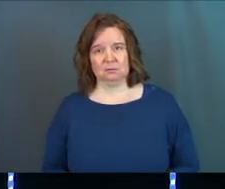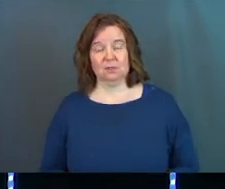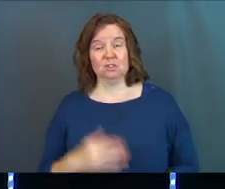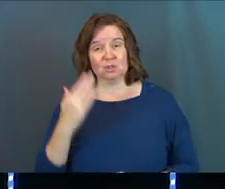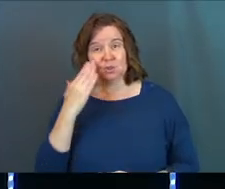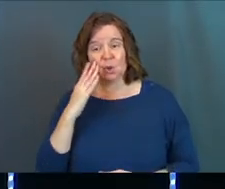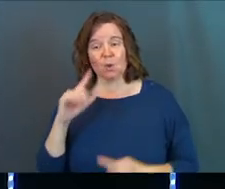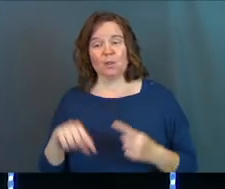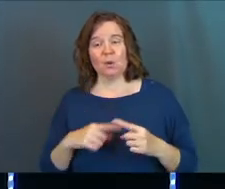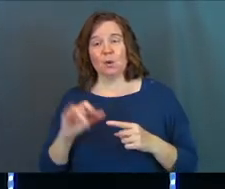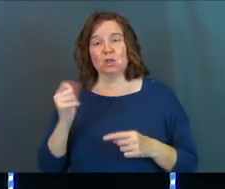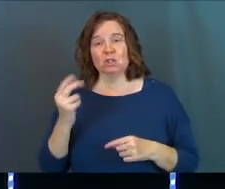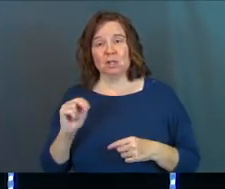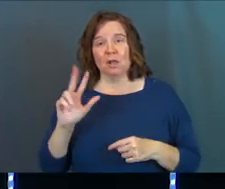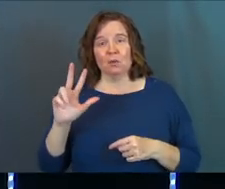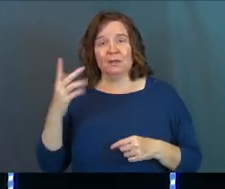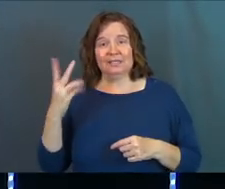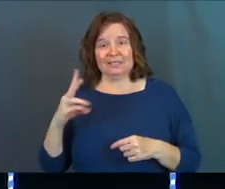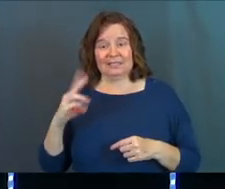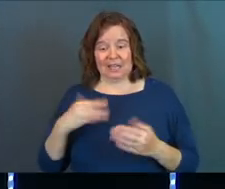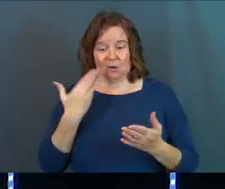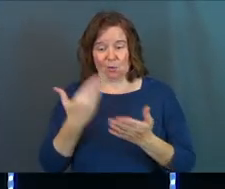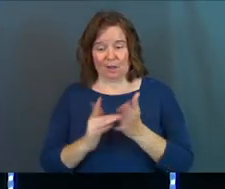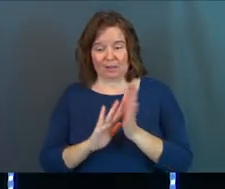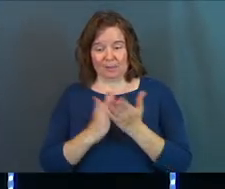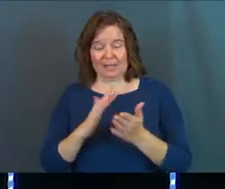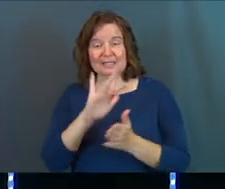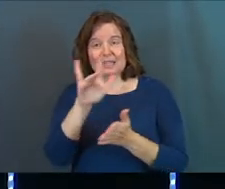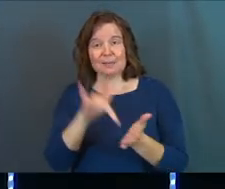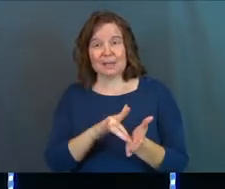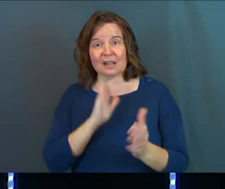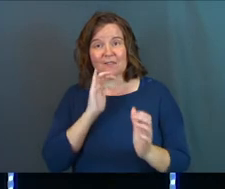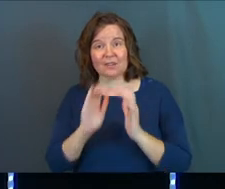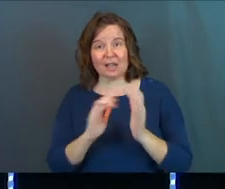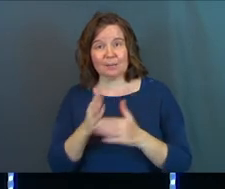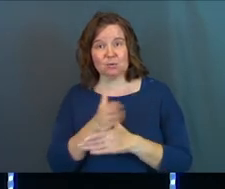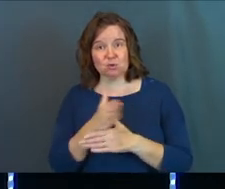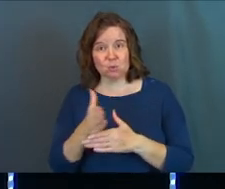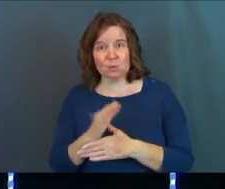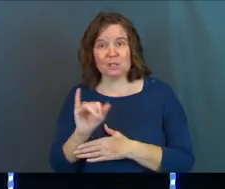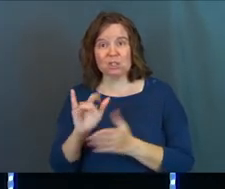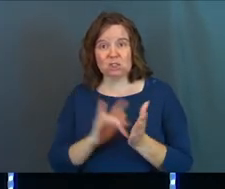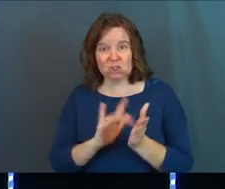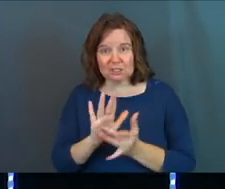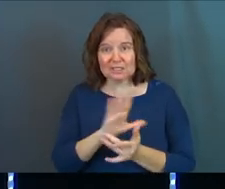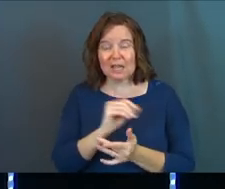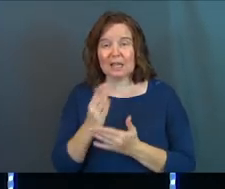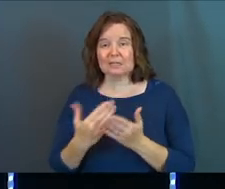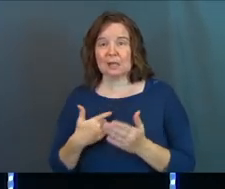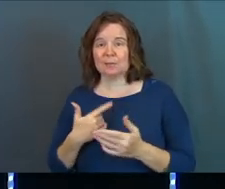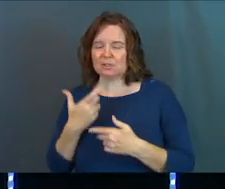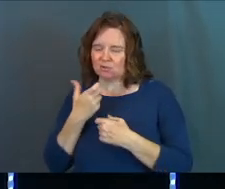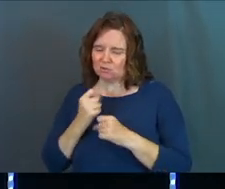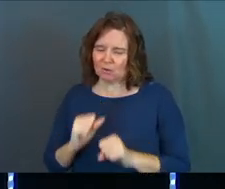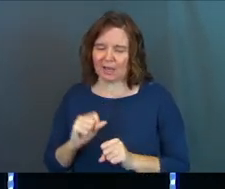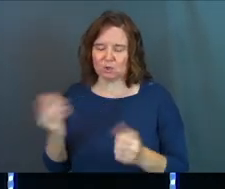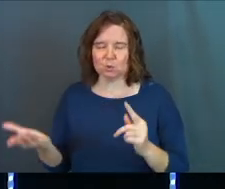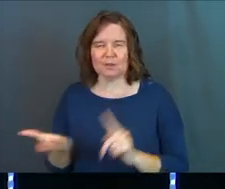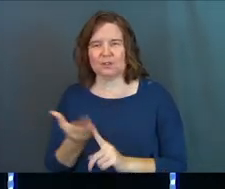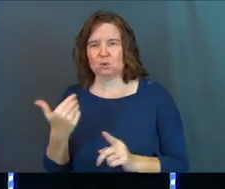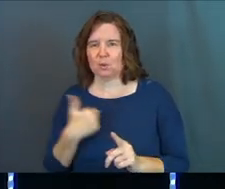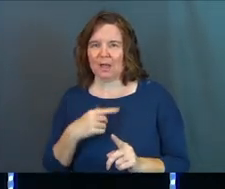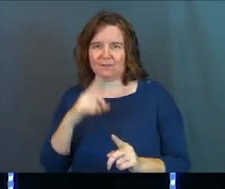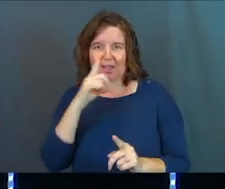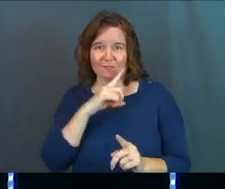Do you know that when John 3,16 arrives in your Bible, it's in the middle of a conversation between Jesus and somebody. He's trying to convince